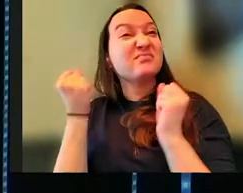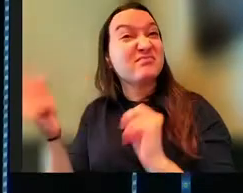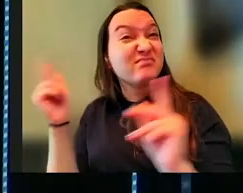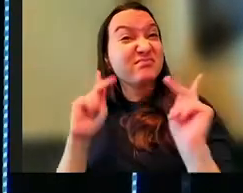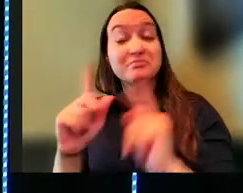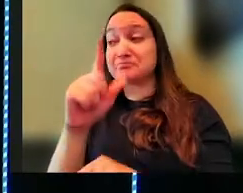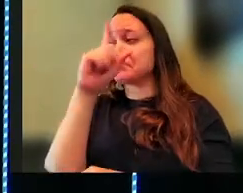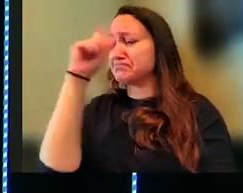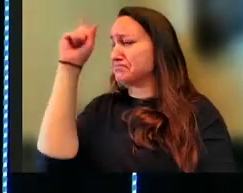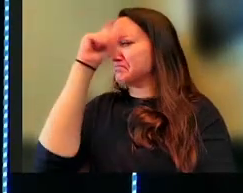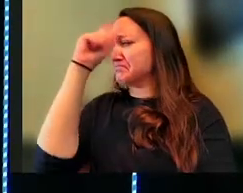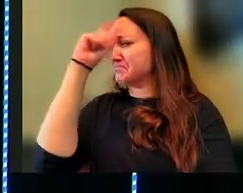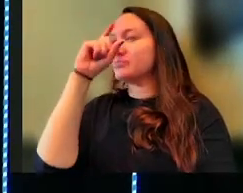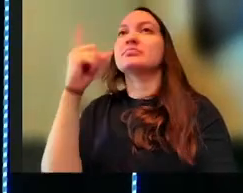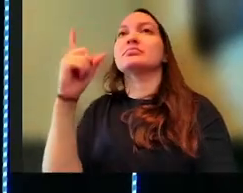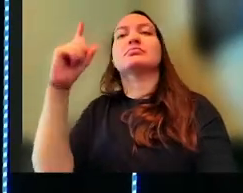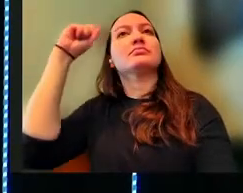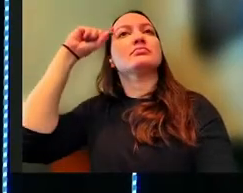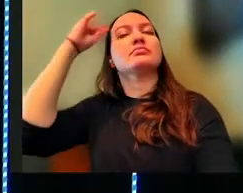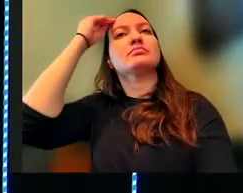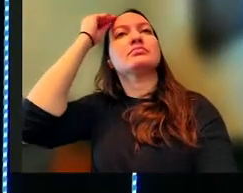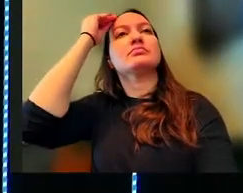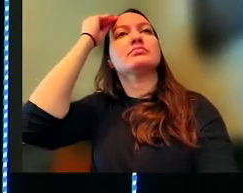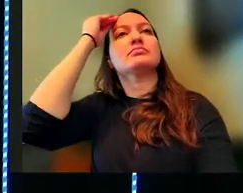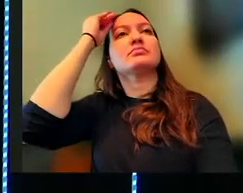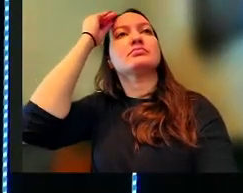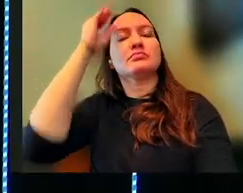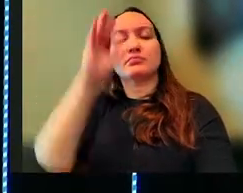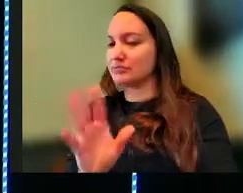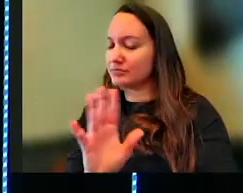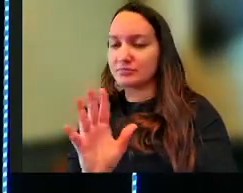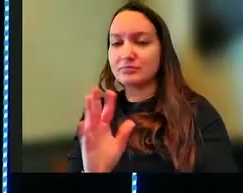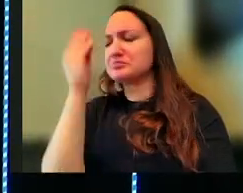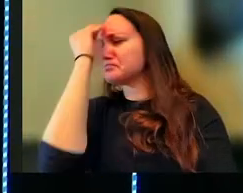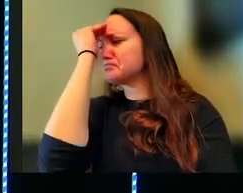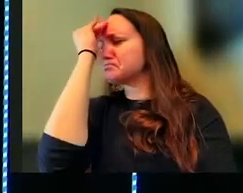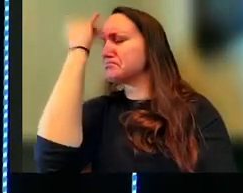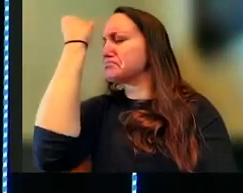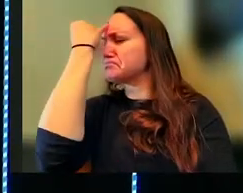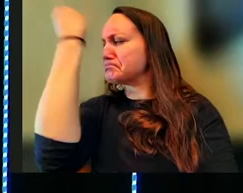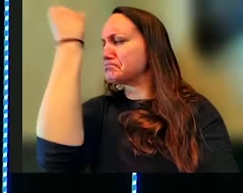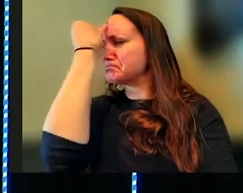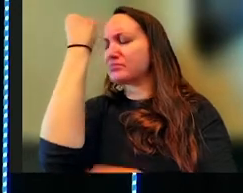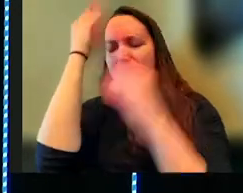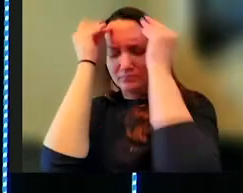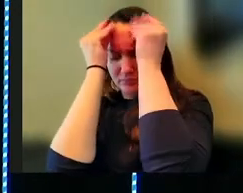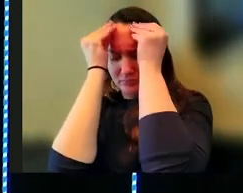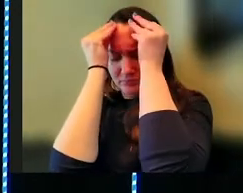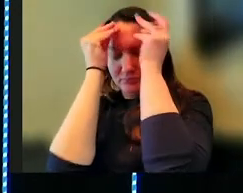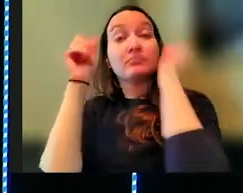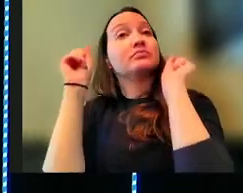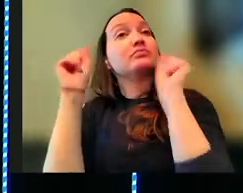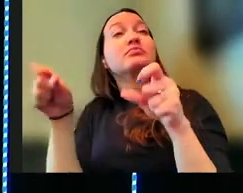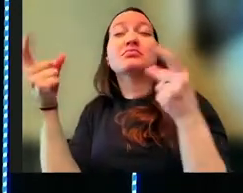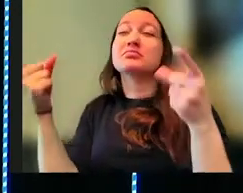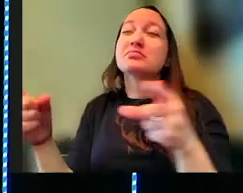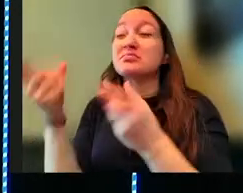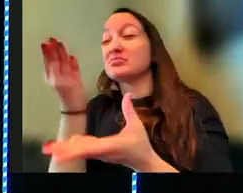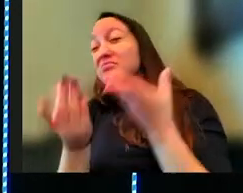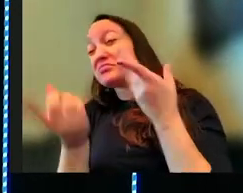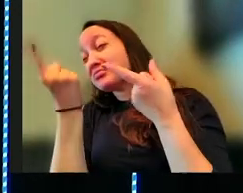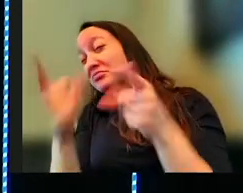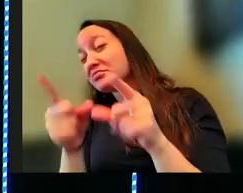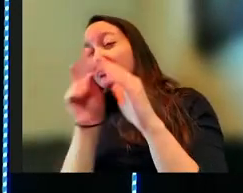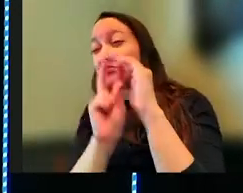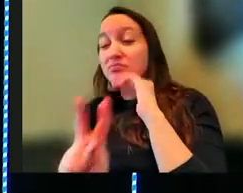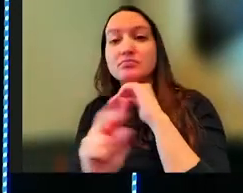of wisdom as just mental activity. It's just a thought process. It's ideas in our mind of what could or should or might happen, right?